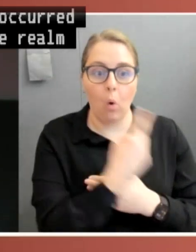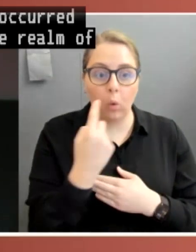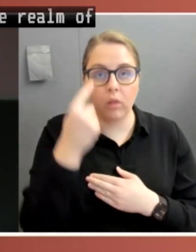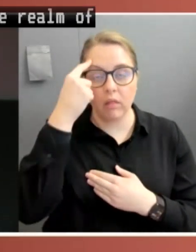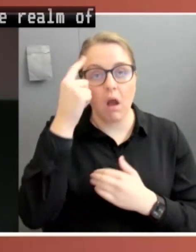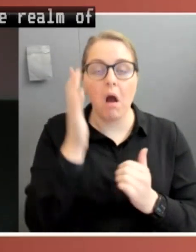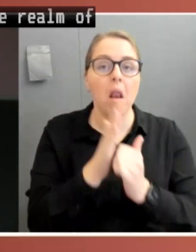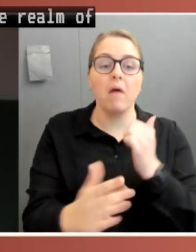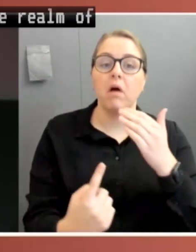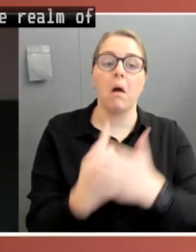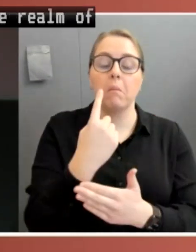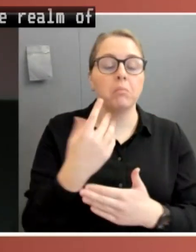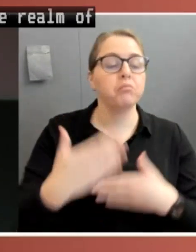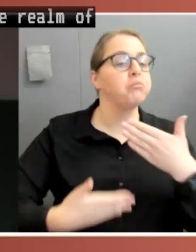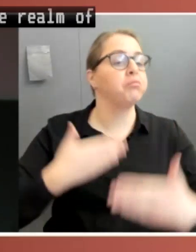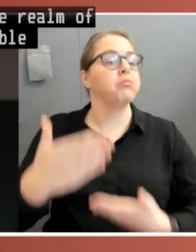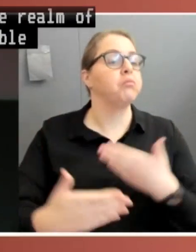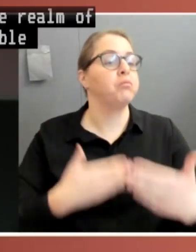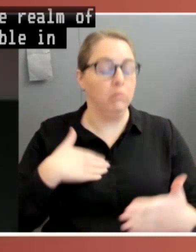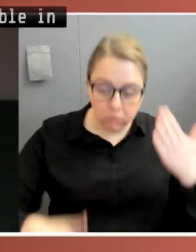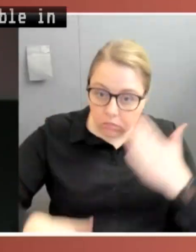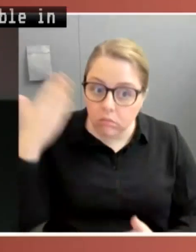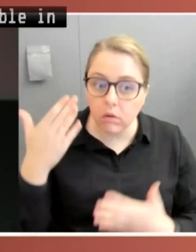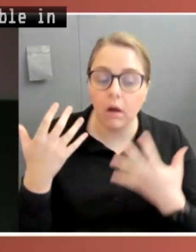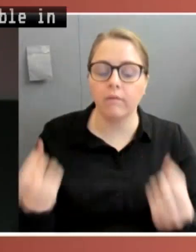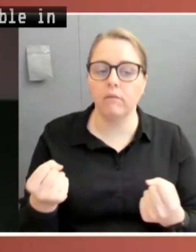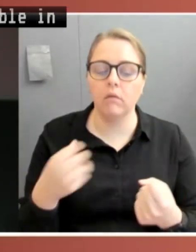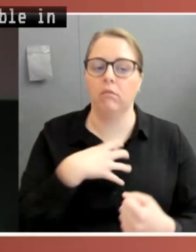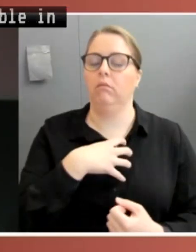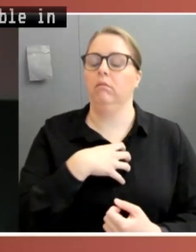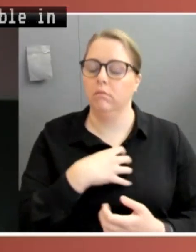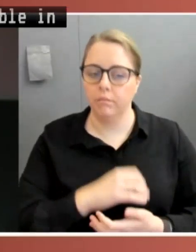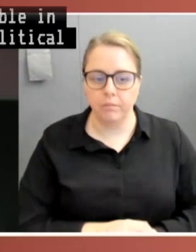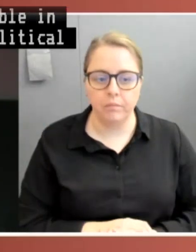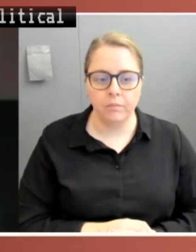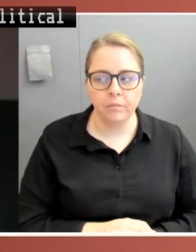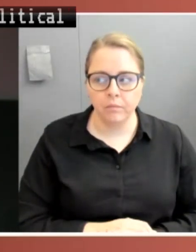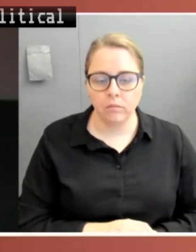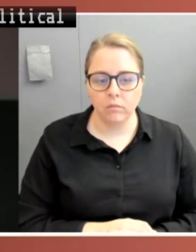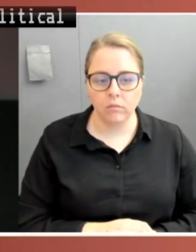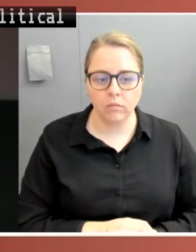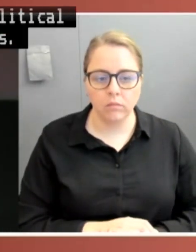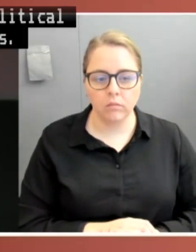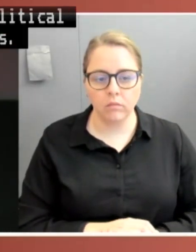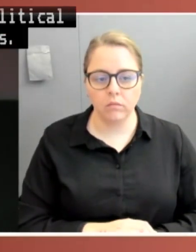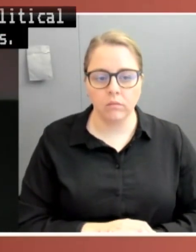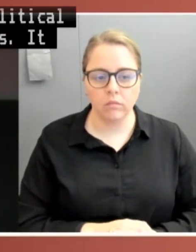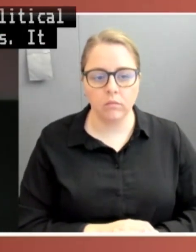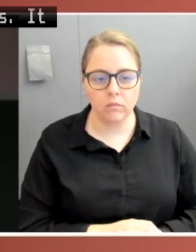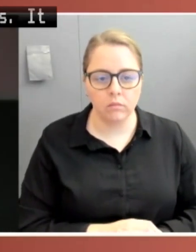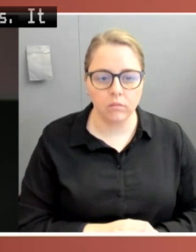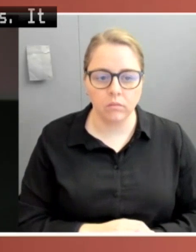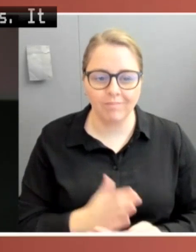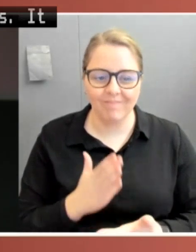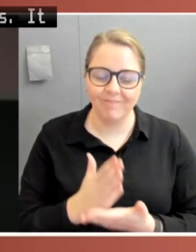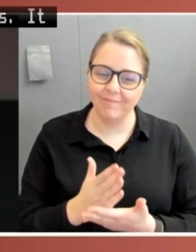our political leaders might visit upon us. It included, and of course, it's a bit like a fevered dream to actually